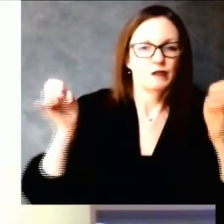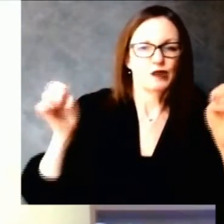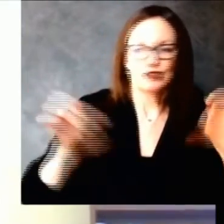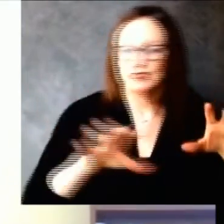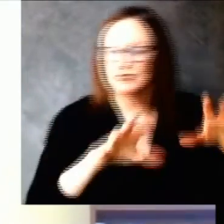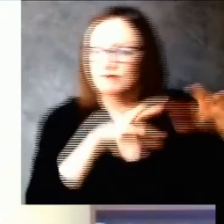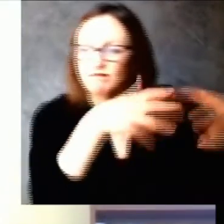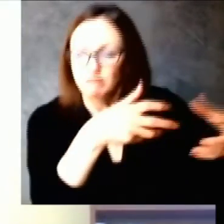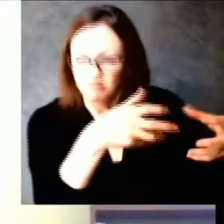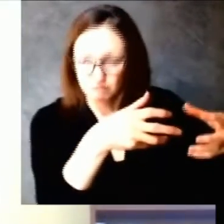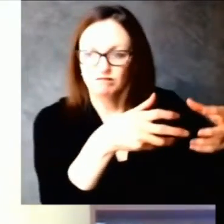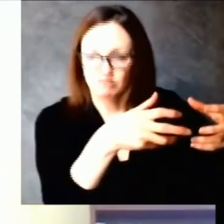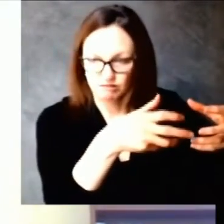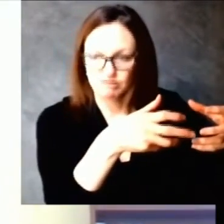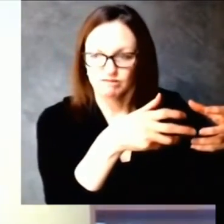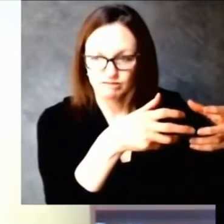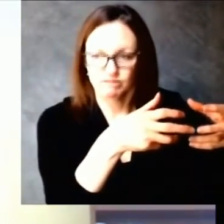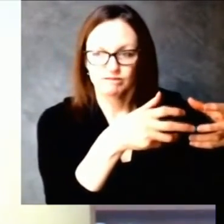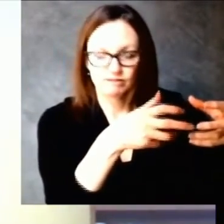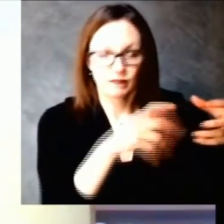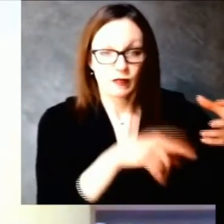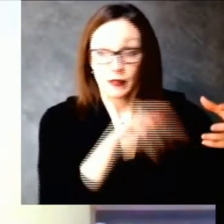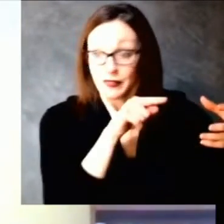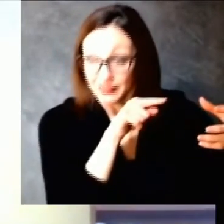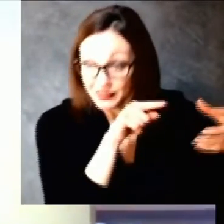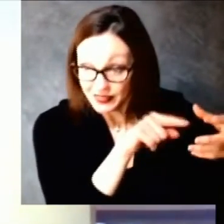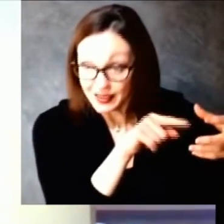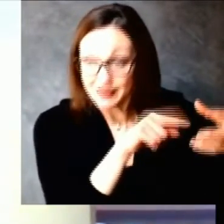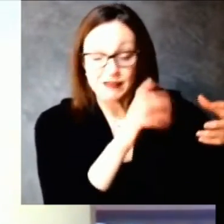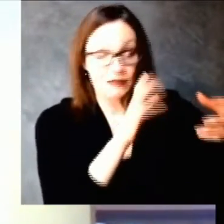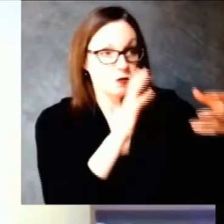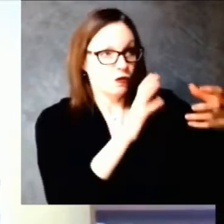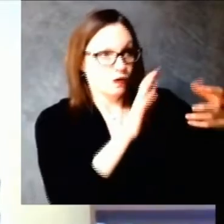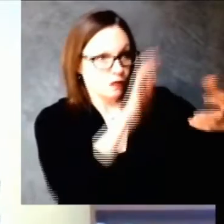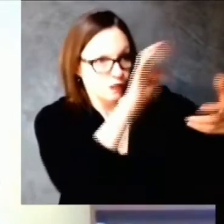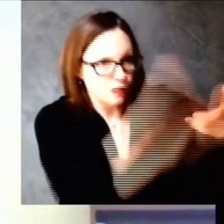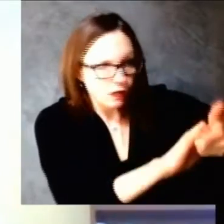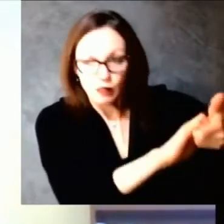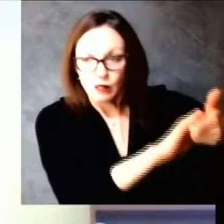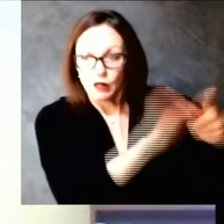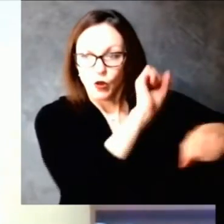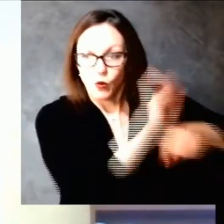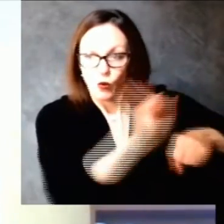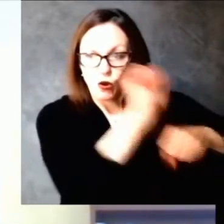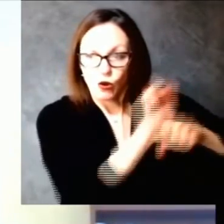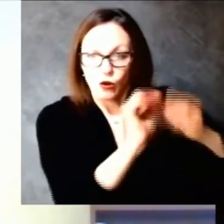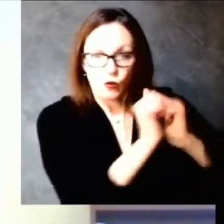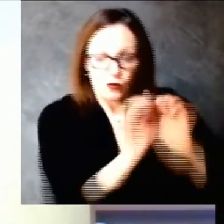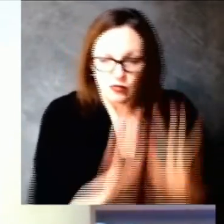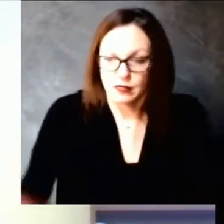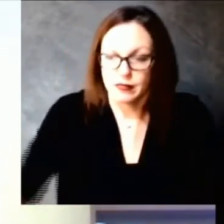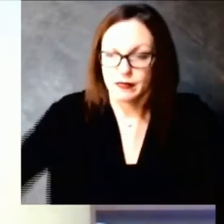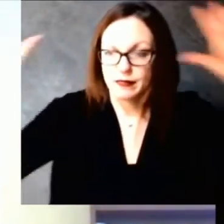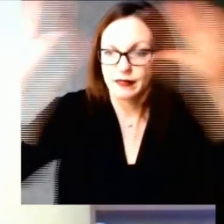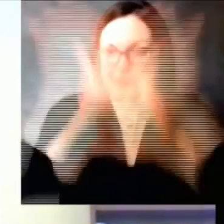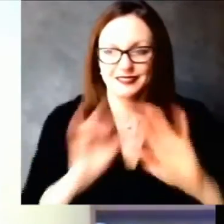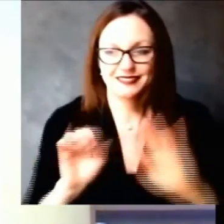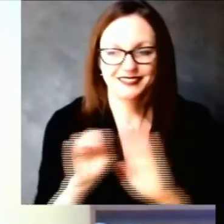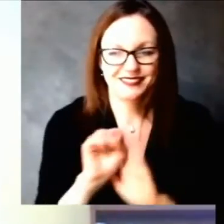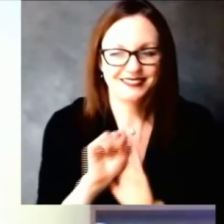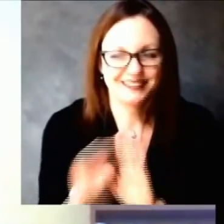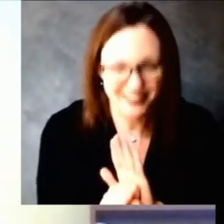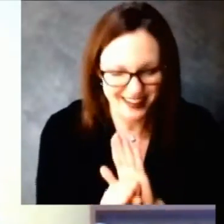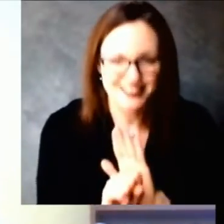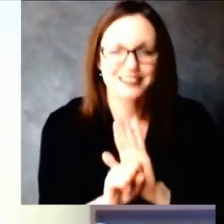state that would definitely serve the needs of of diverse populations